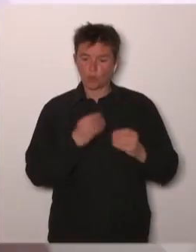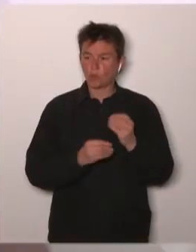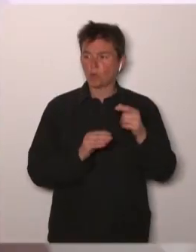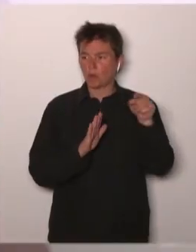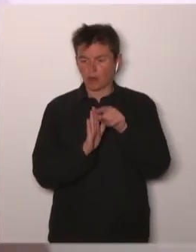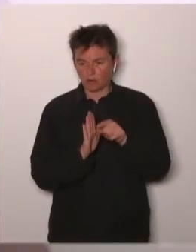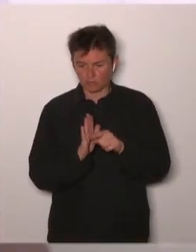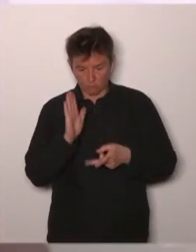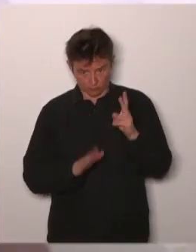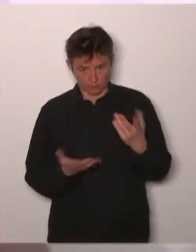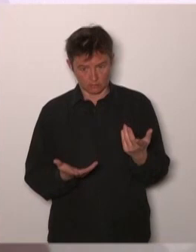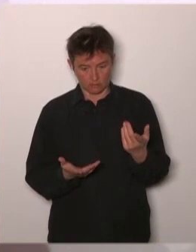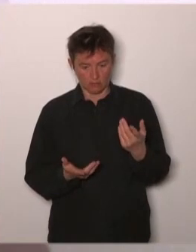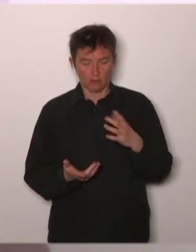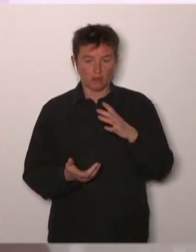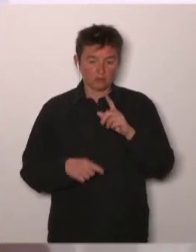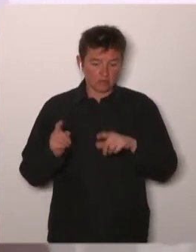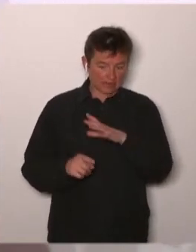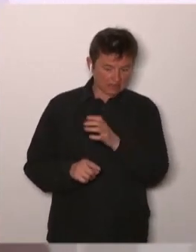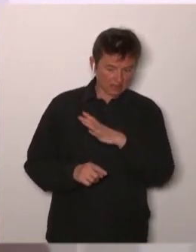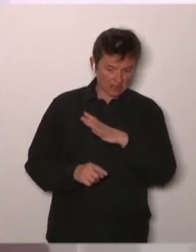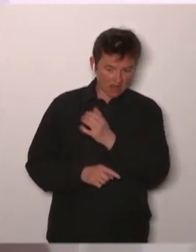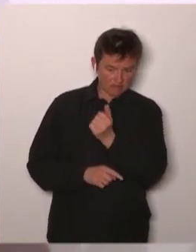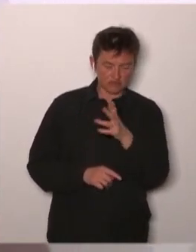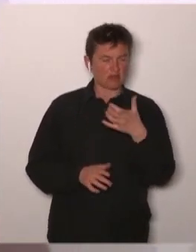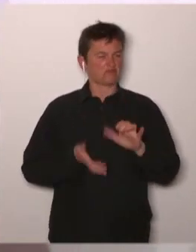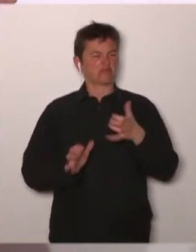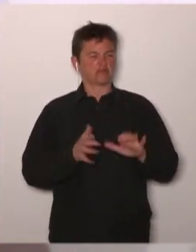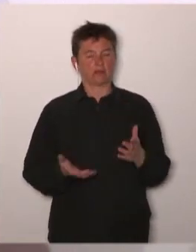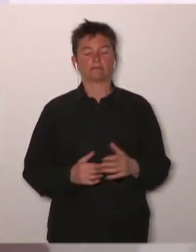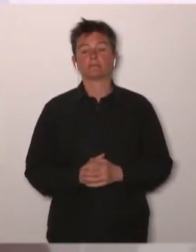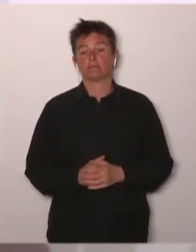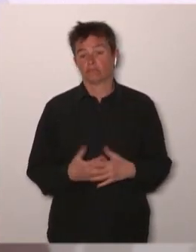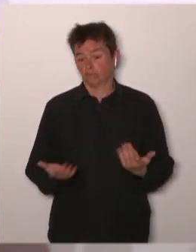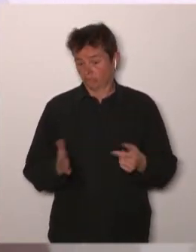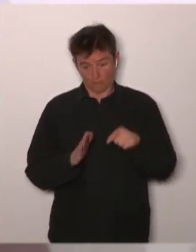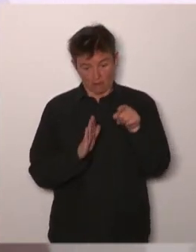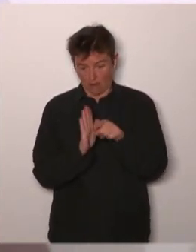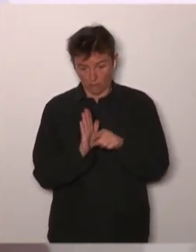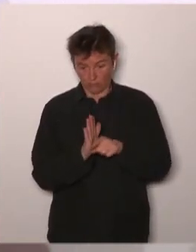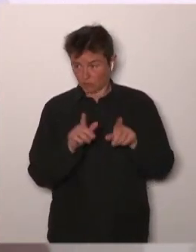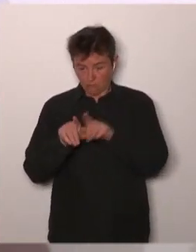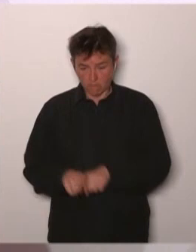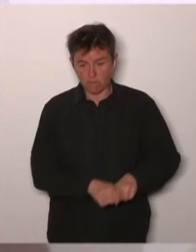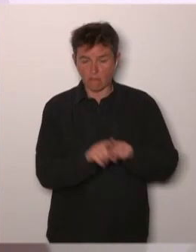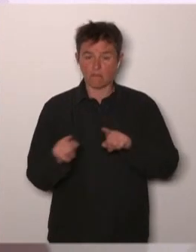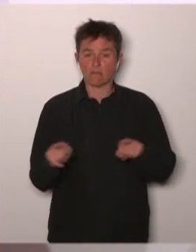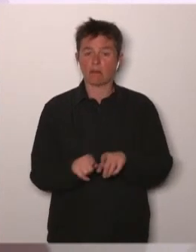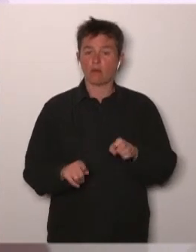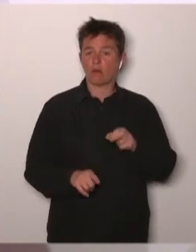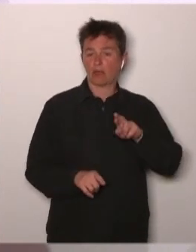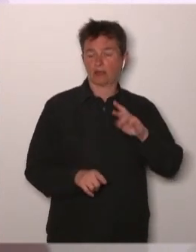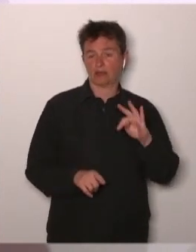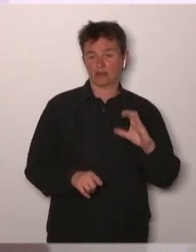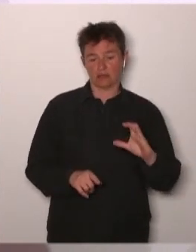well the regulations apply to everyone they apply to the ORTC when we do our clinical trial in the same way they apply to